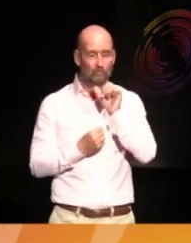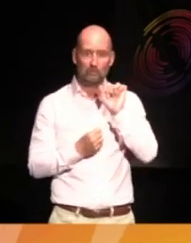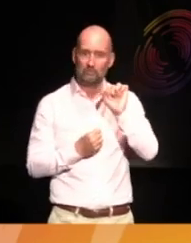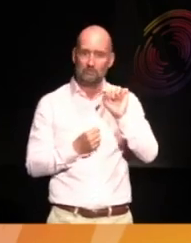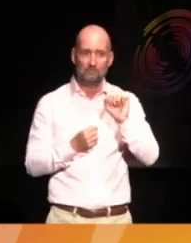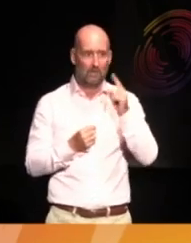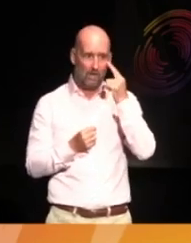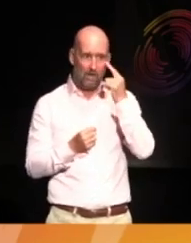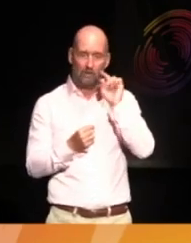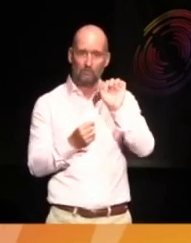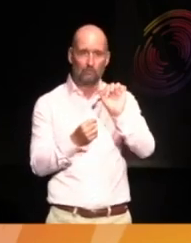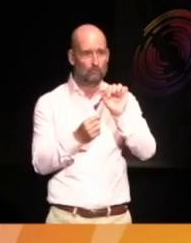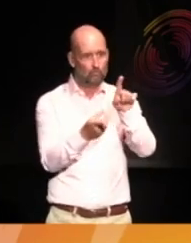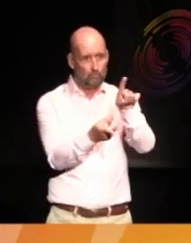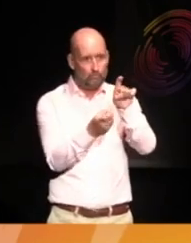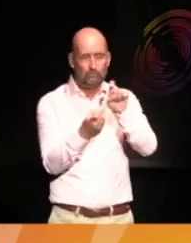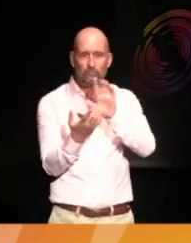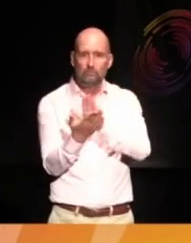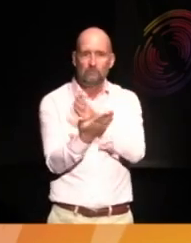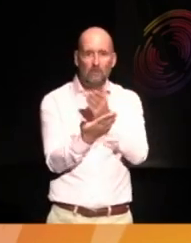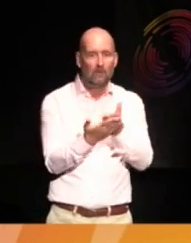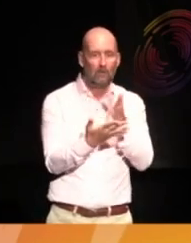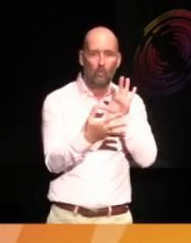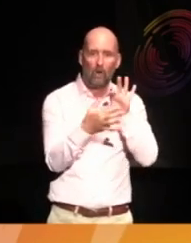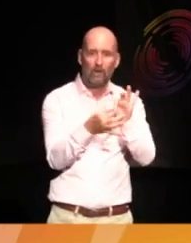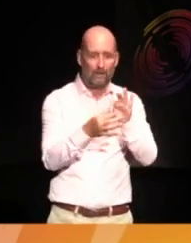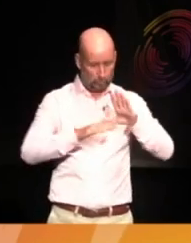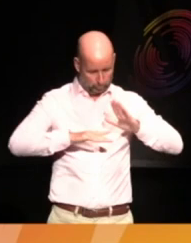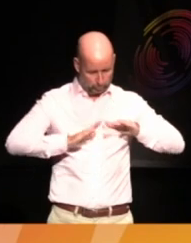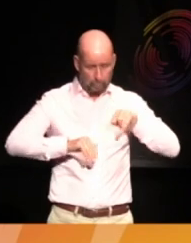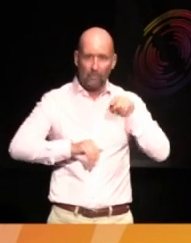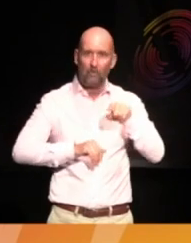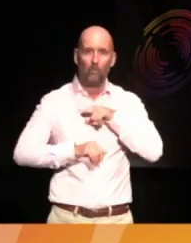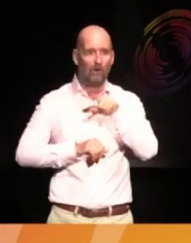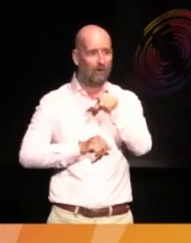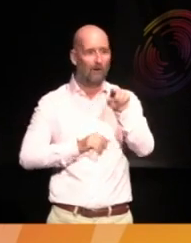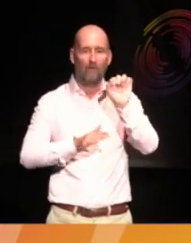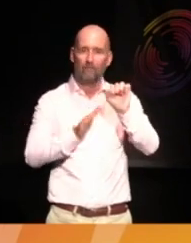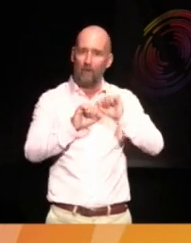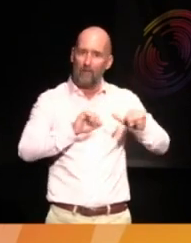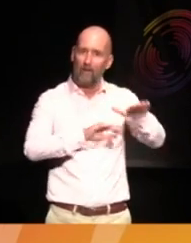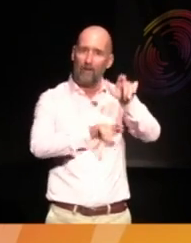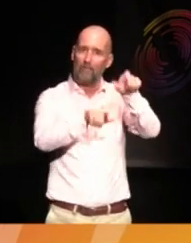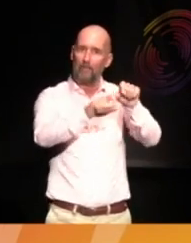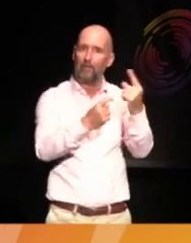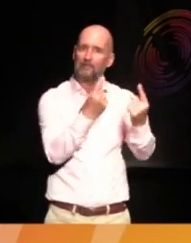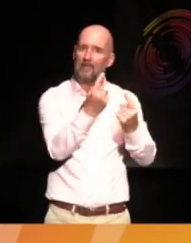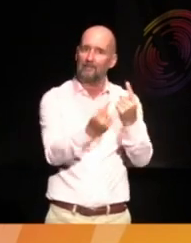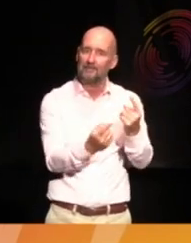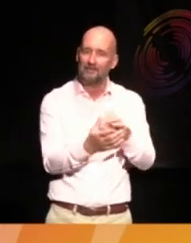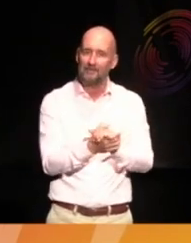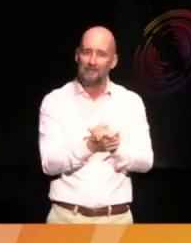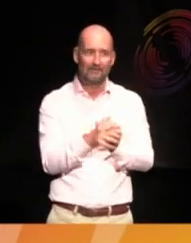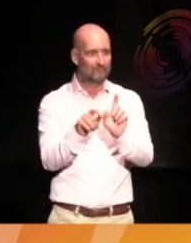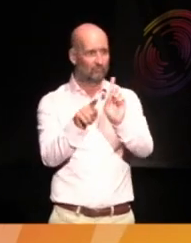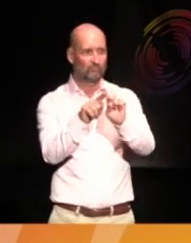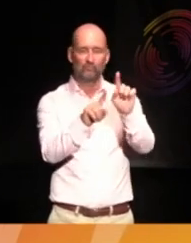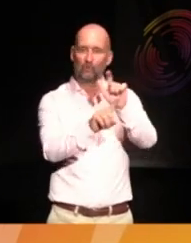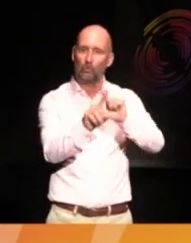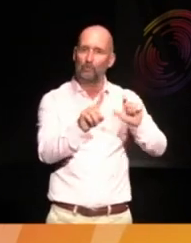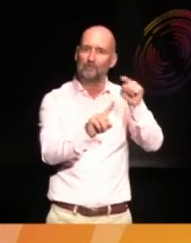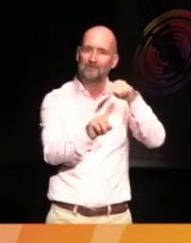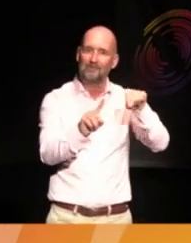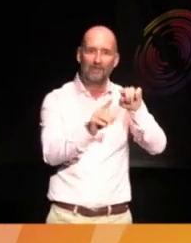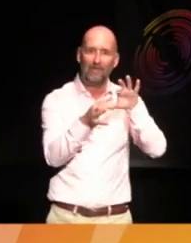to interpret the collection. So, the ethnography is coming from the contemporary people who we call source communities. They have a